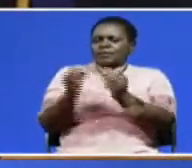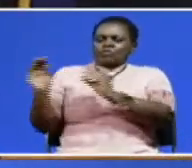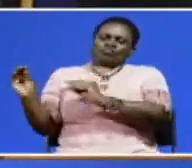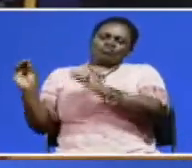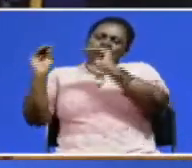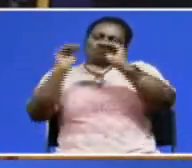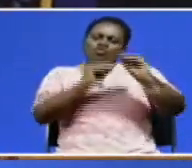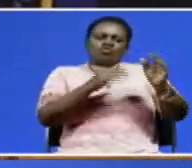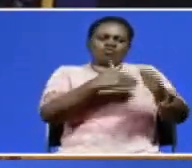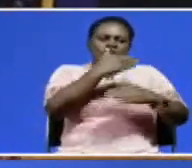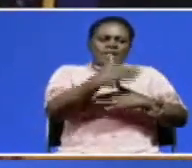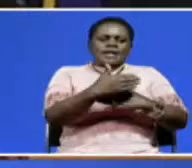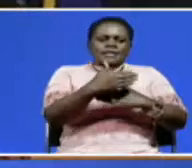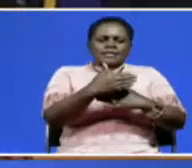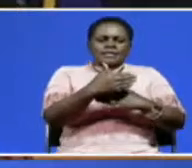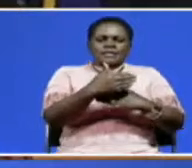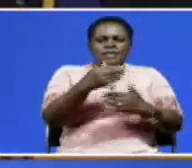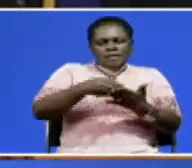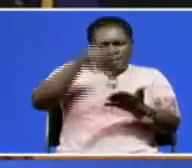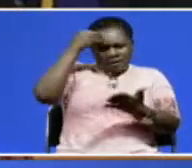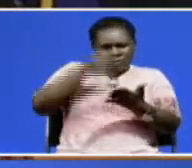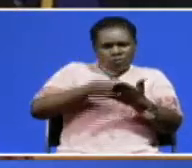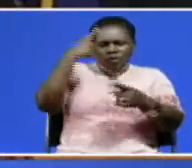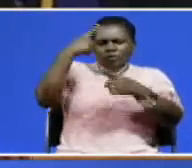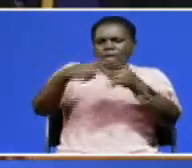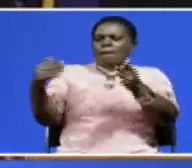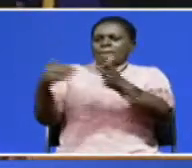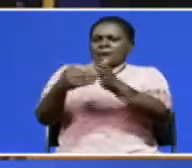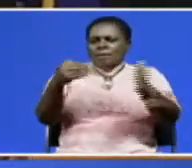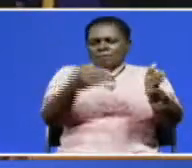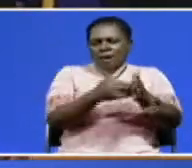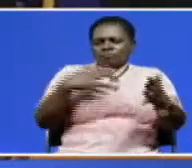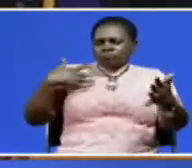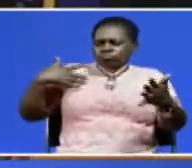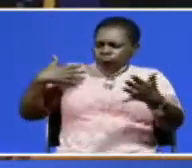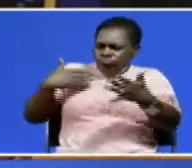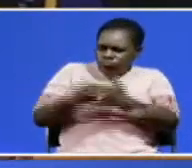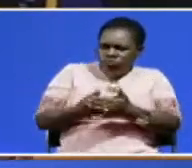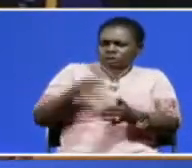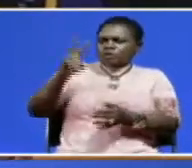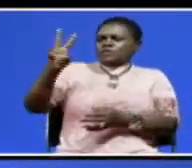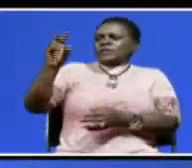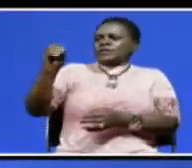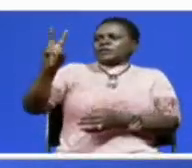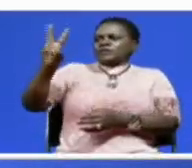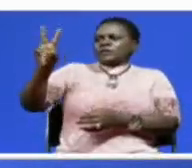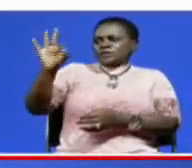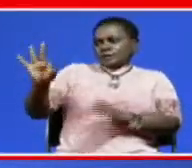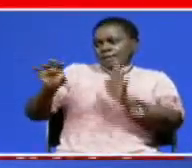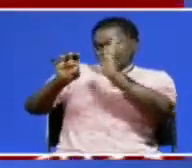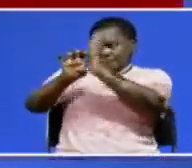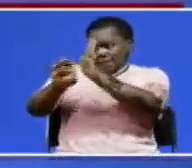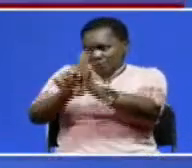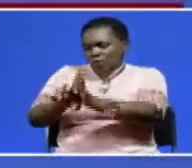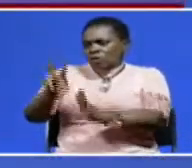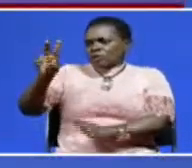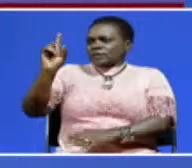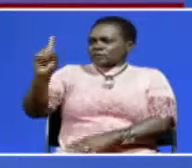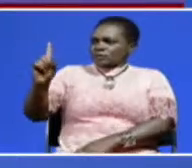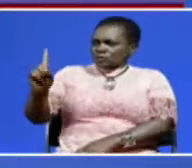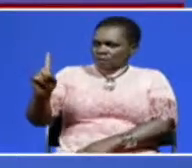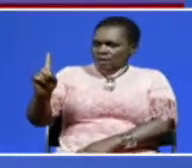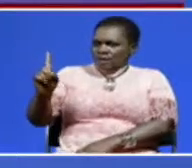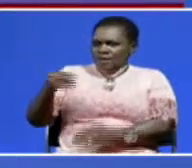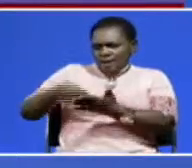transitioning to the next academic year. This disruption will last all the way to 2023. For instance, the 2021